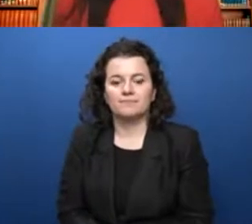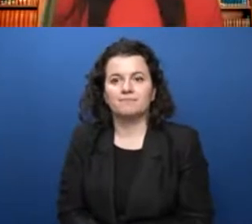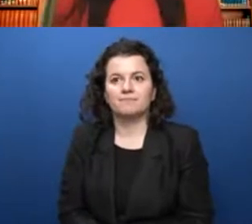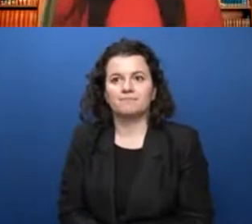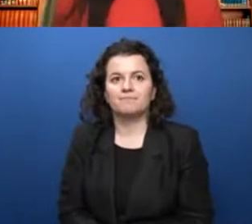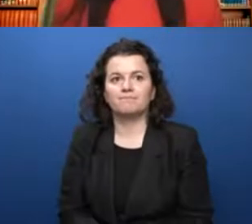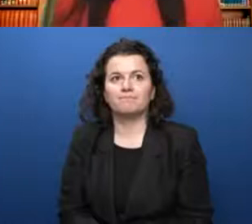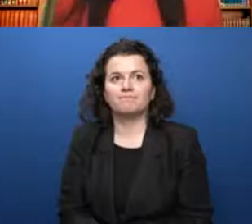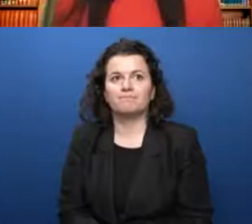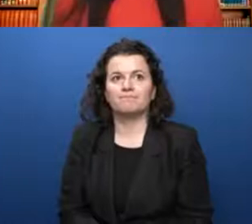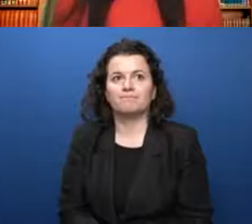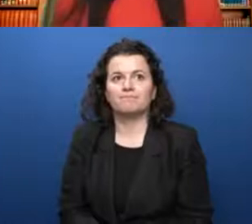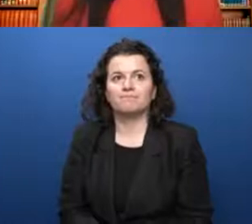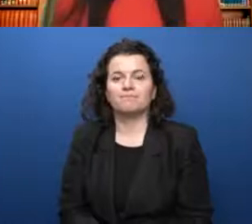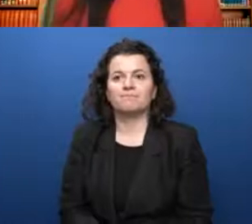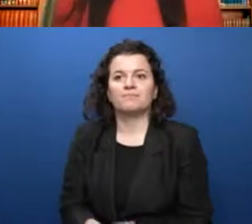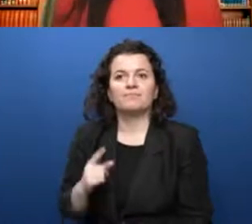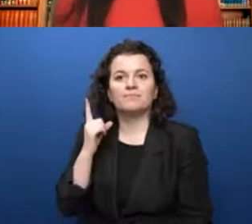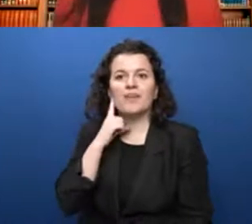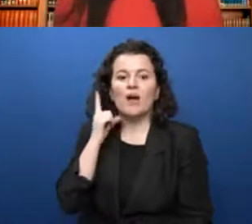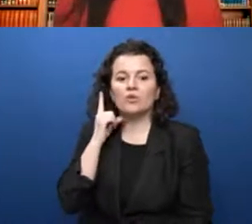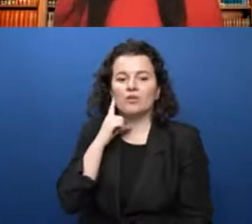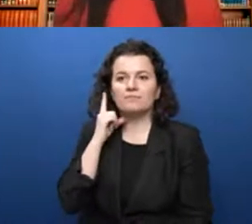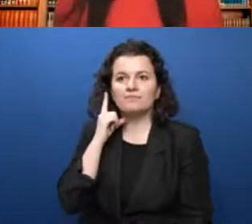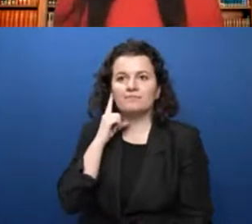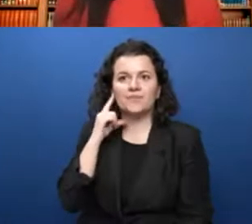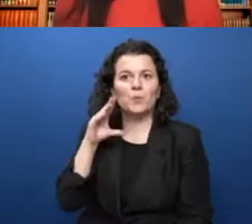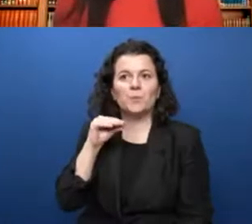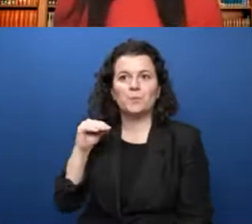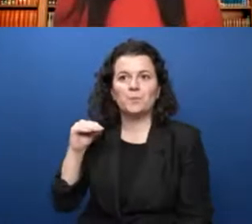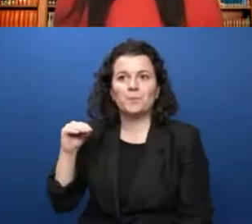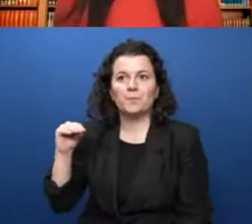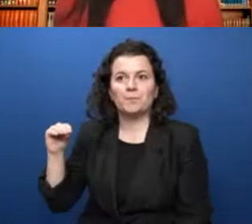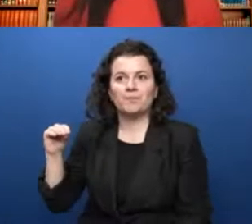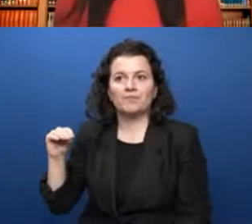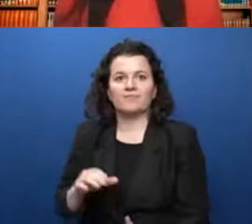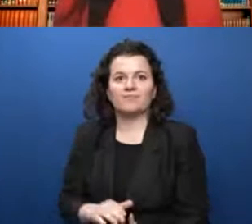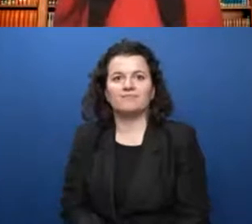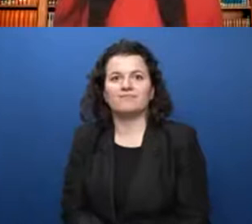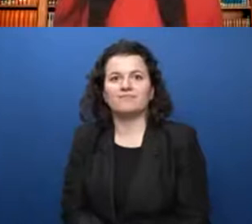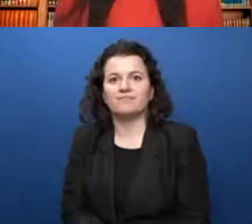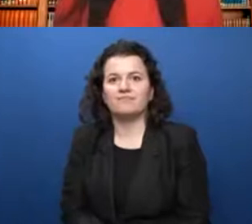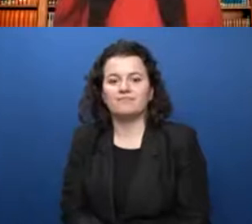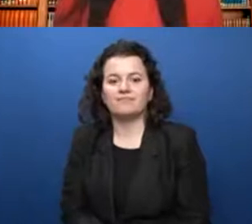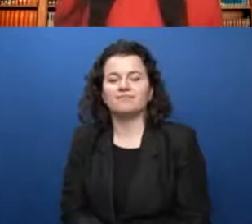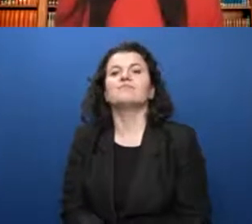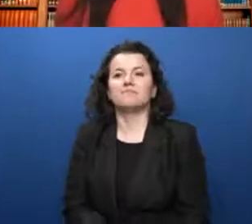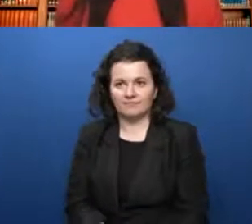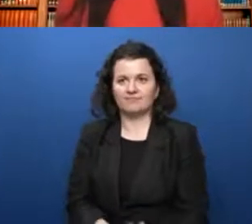I've lost the audio. Can others hear the audio? Please innovate with people with disabilities,